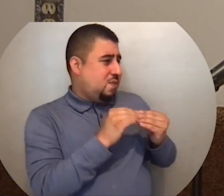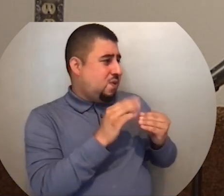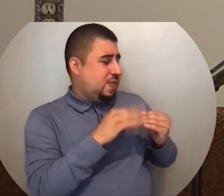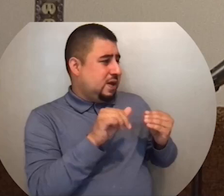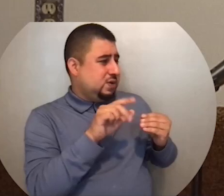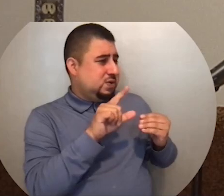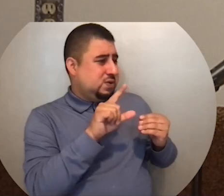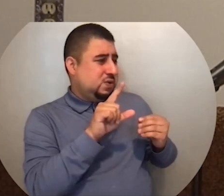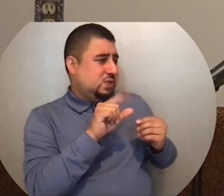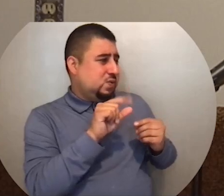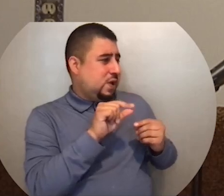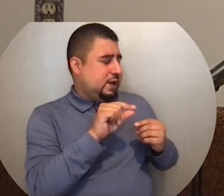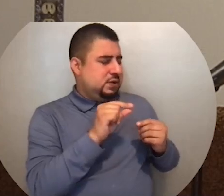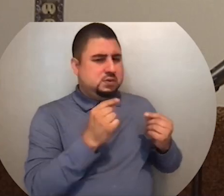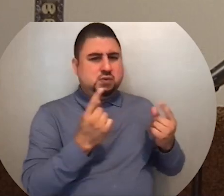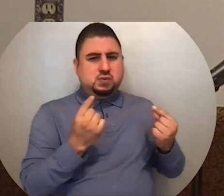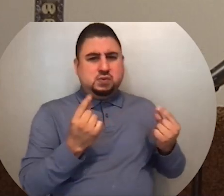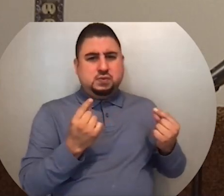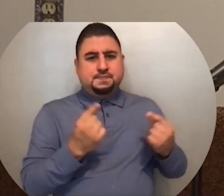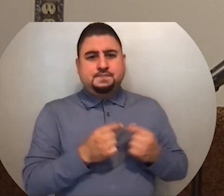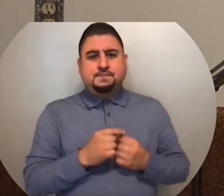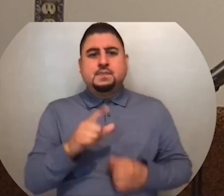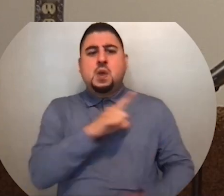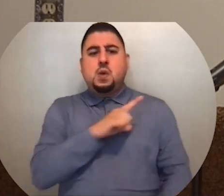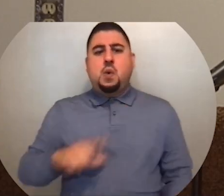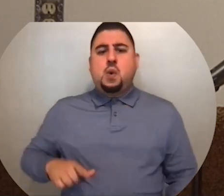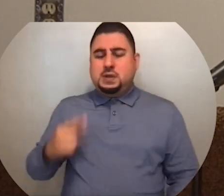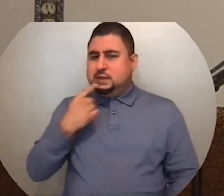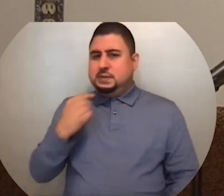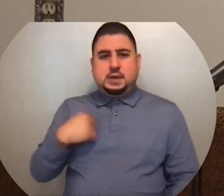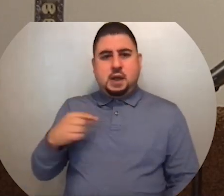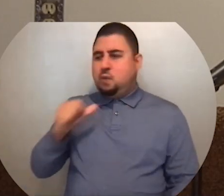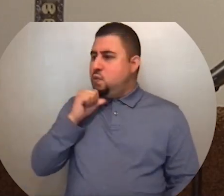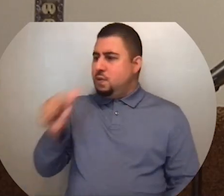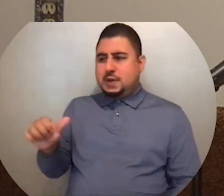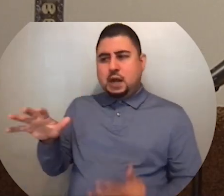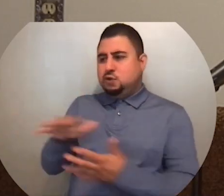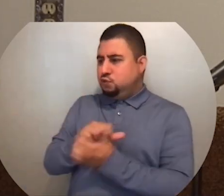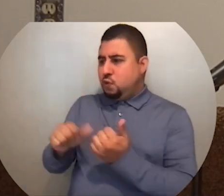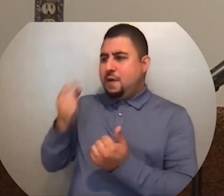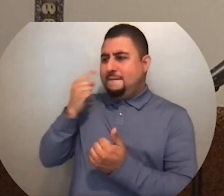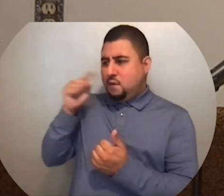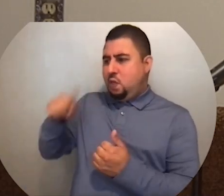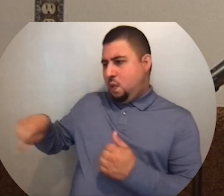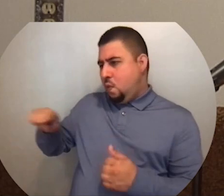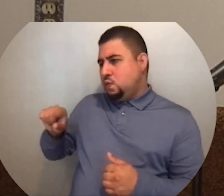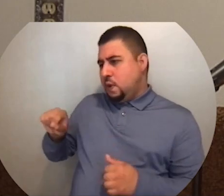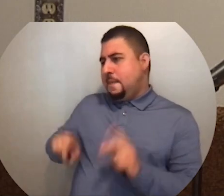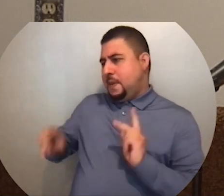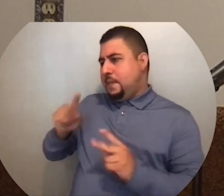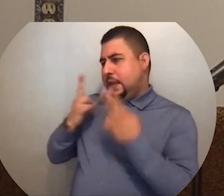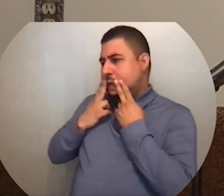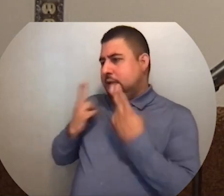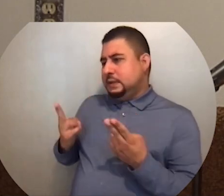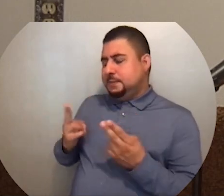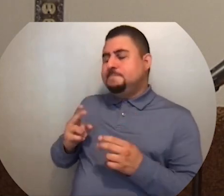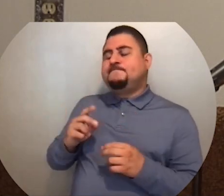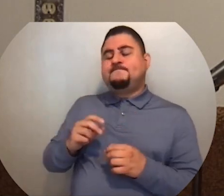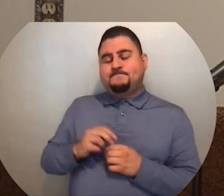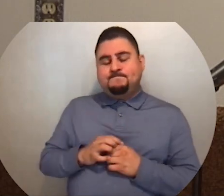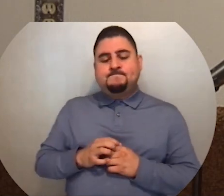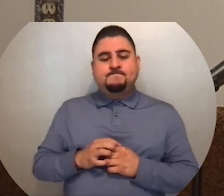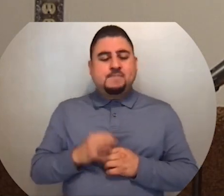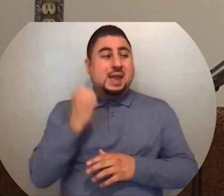twenty? The Lord answered, I will not destroy it for the sake of the twenty. But he still